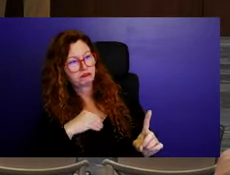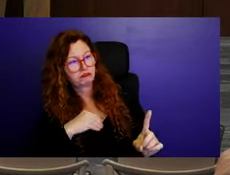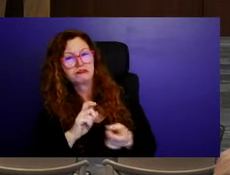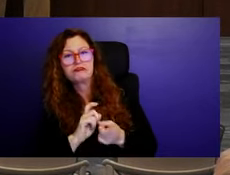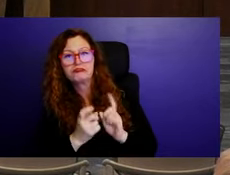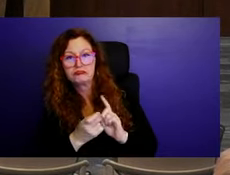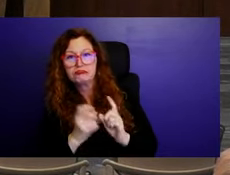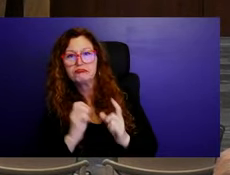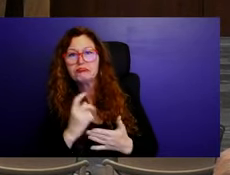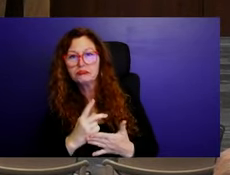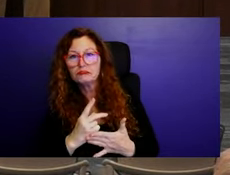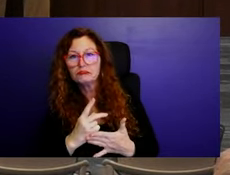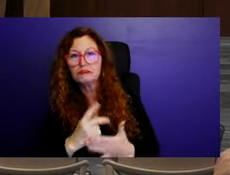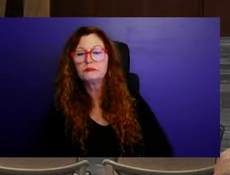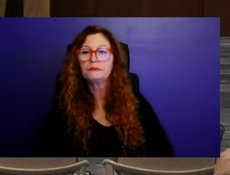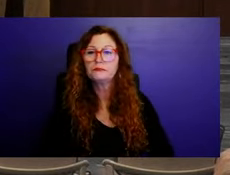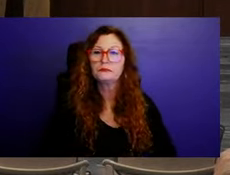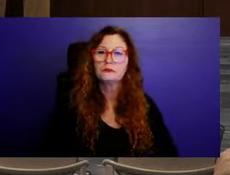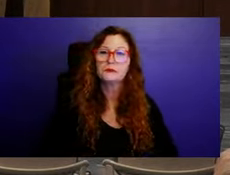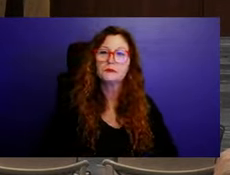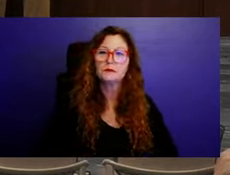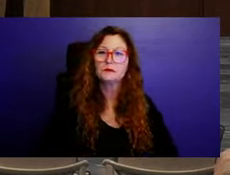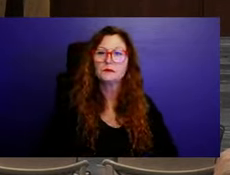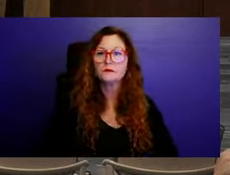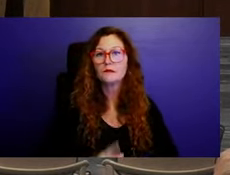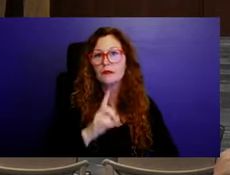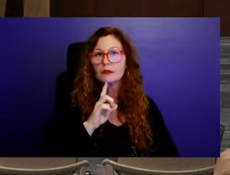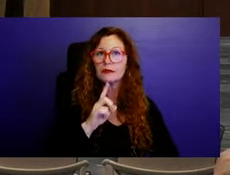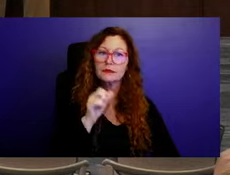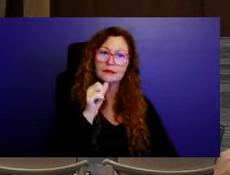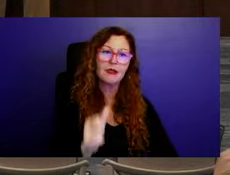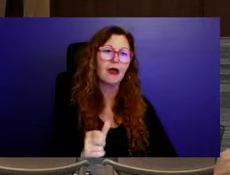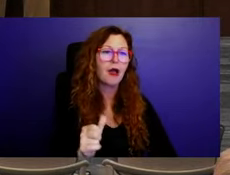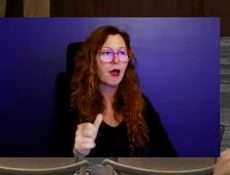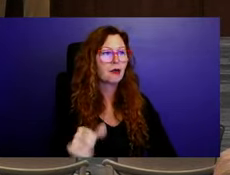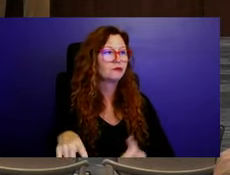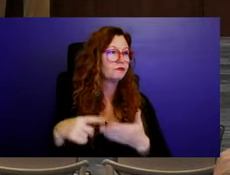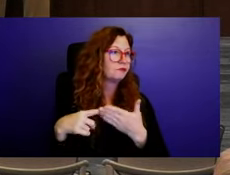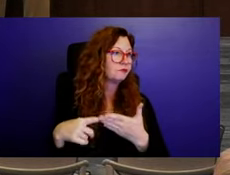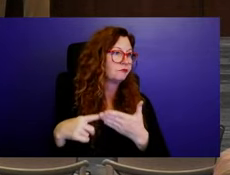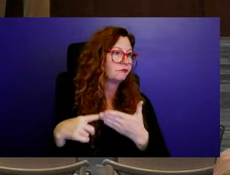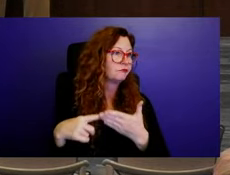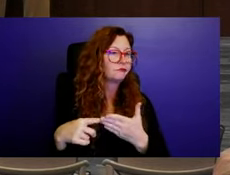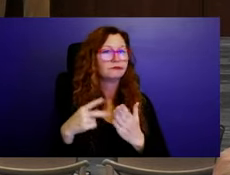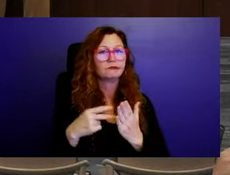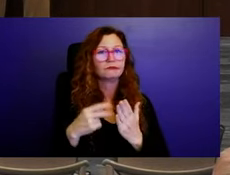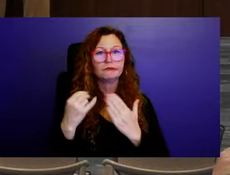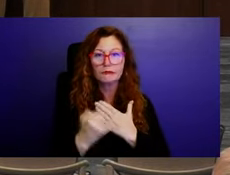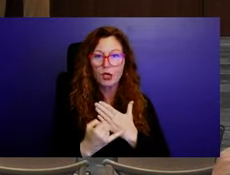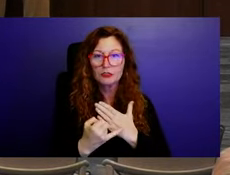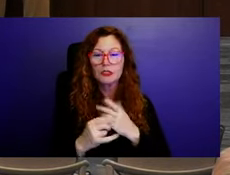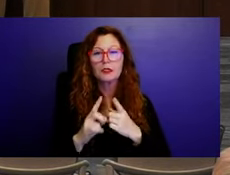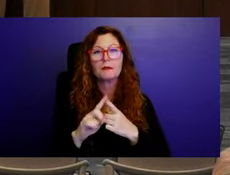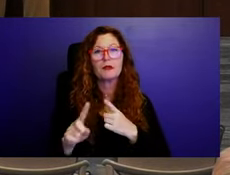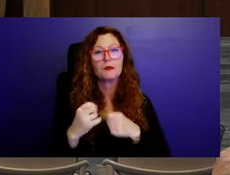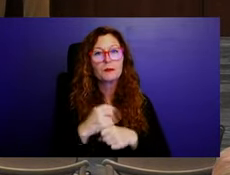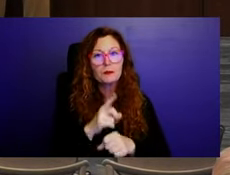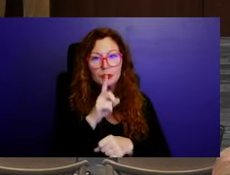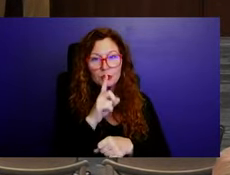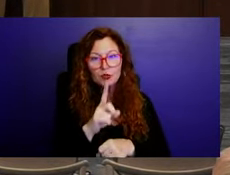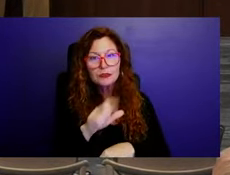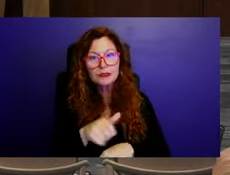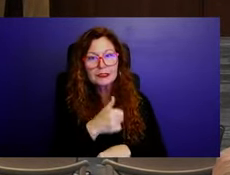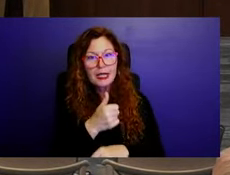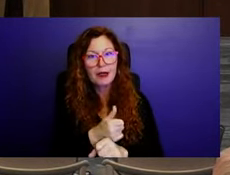not just, we're not just discussing this project per se, but we're also creating president as in policy for